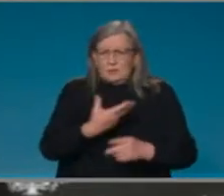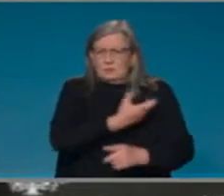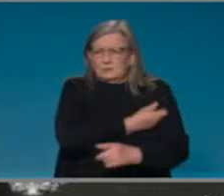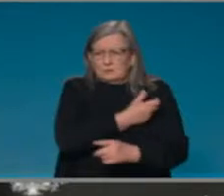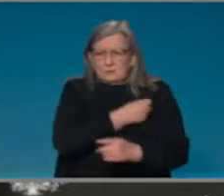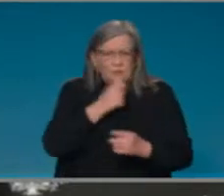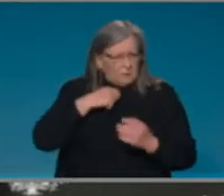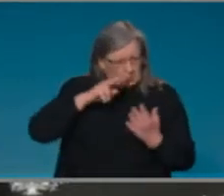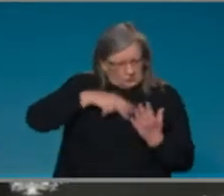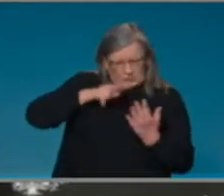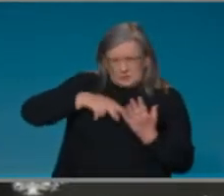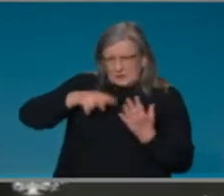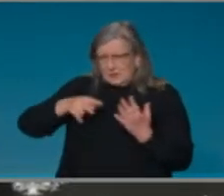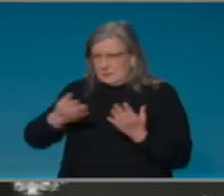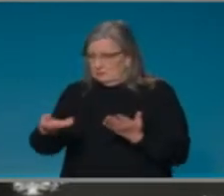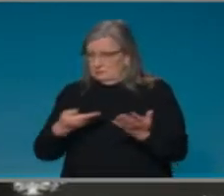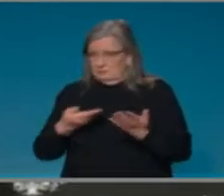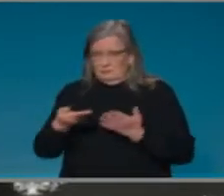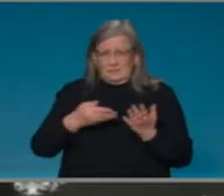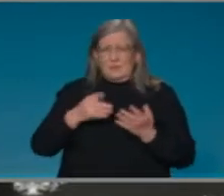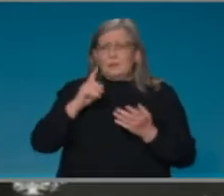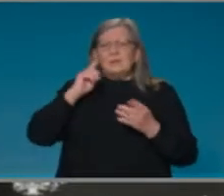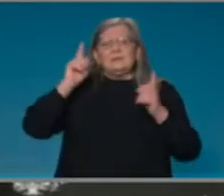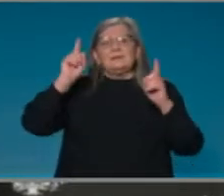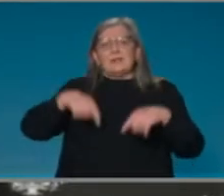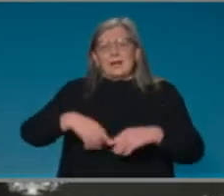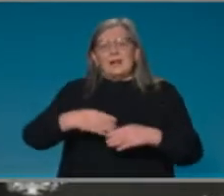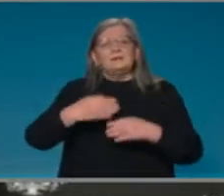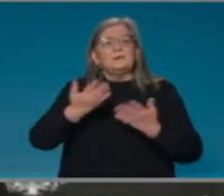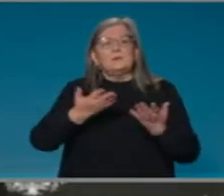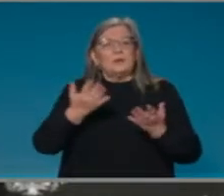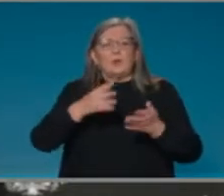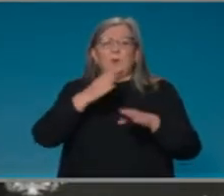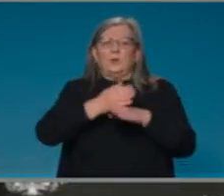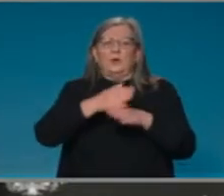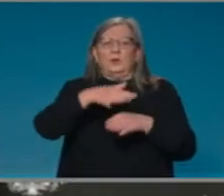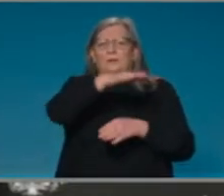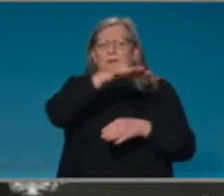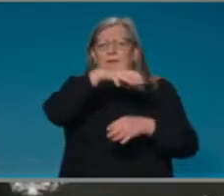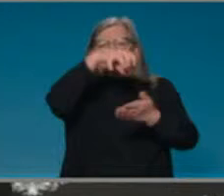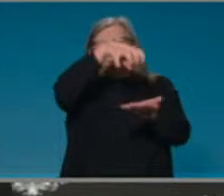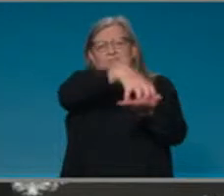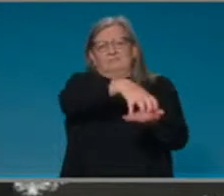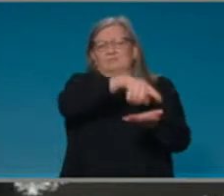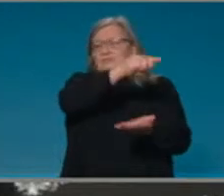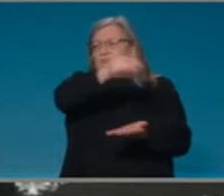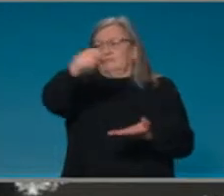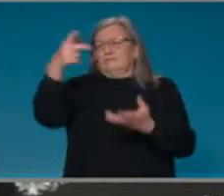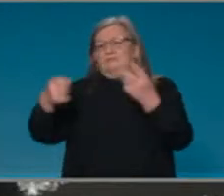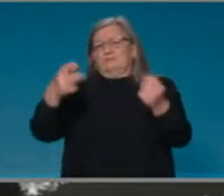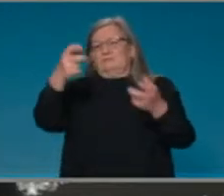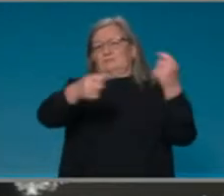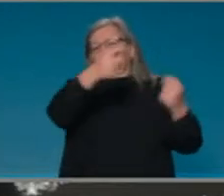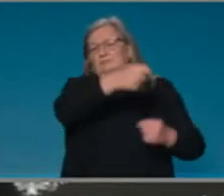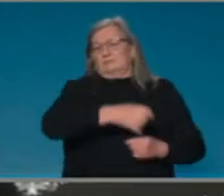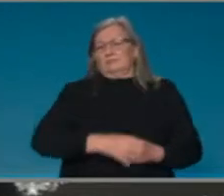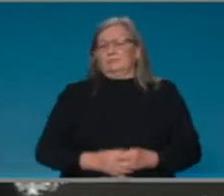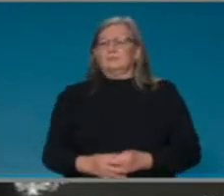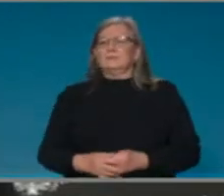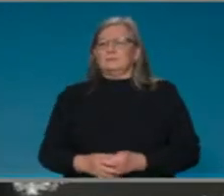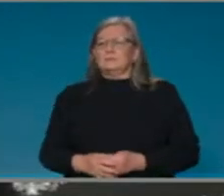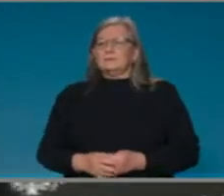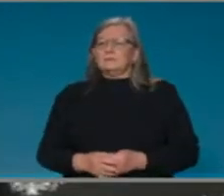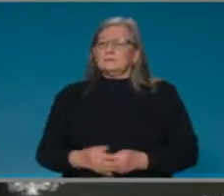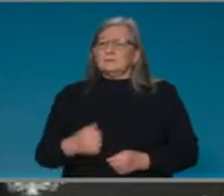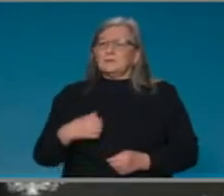in the coming weeks. In terms of the rollout. Importantly, we've had 276